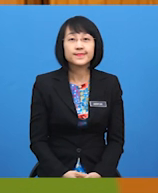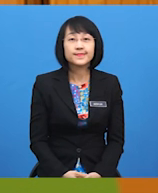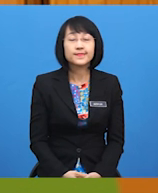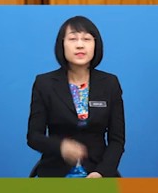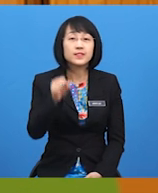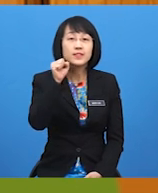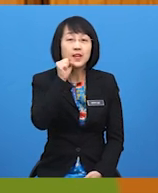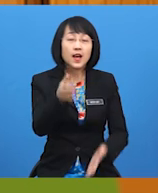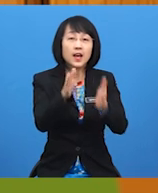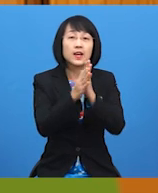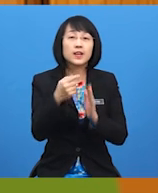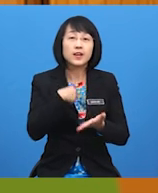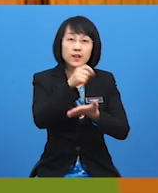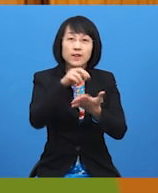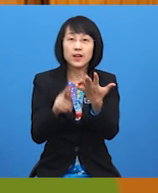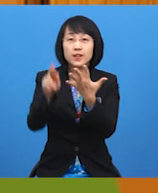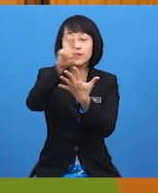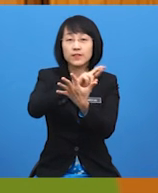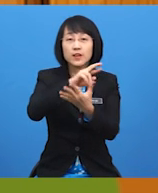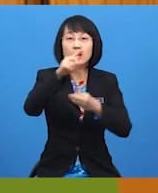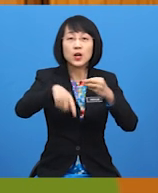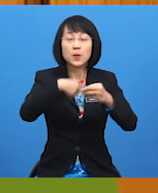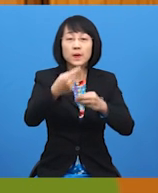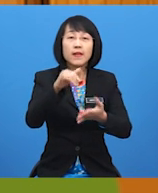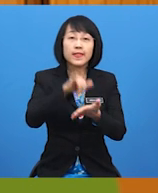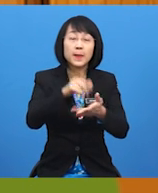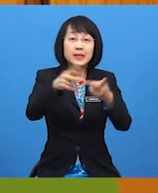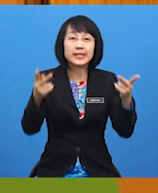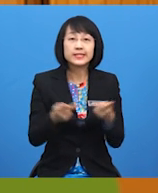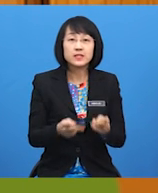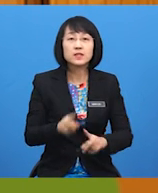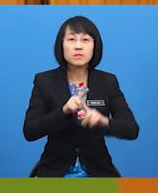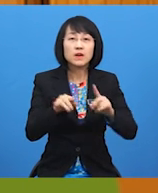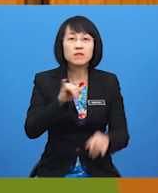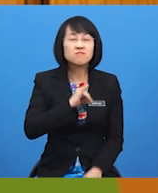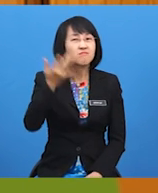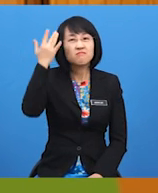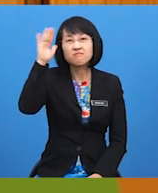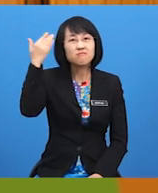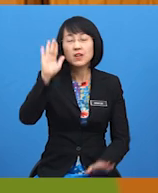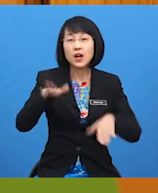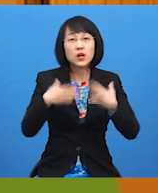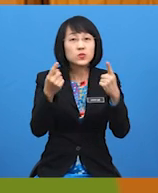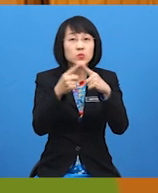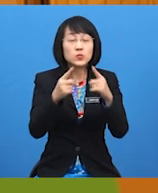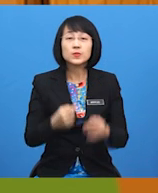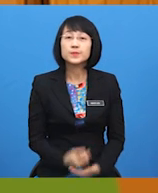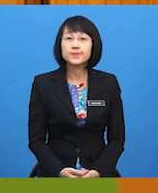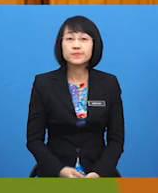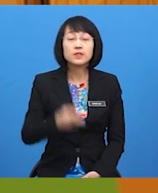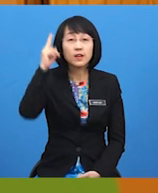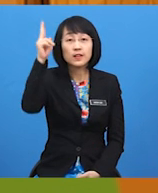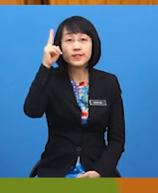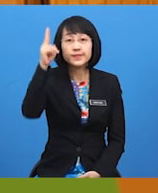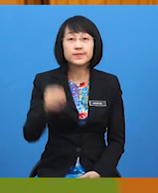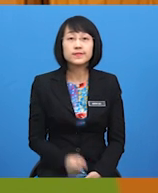Sarah asked me to write a review about that place. But I don't know how to. Uncle,